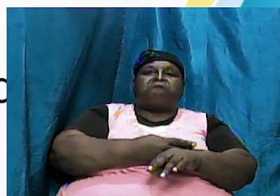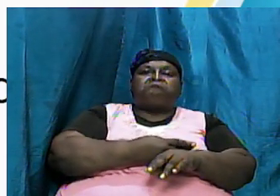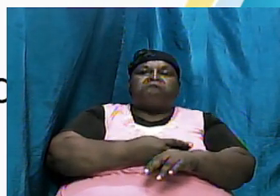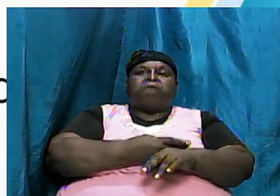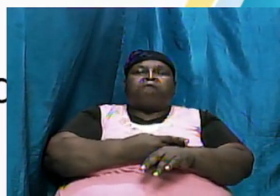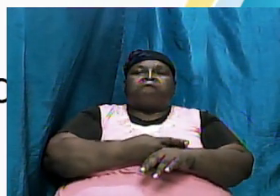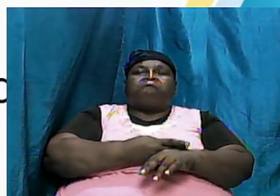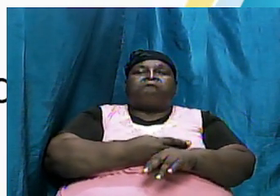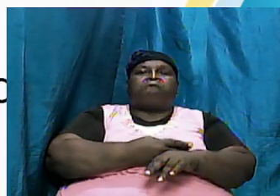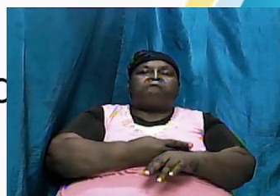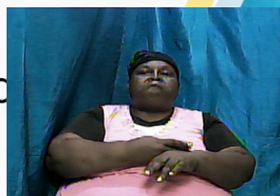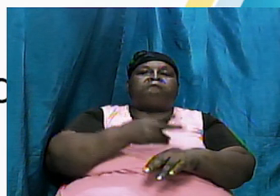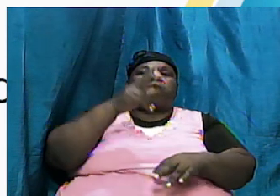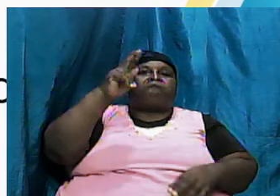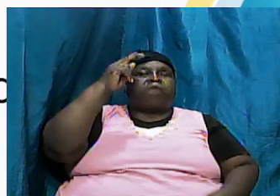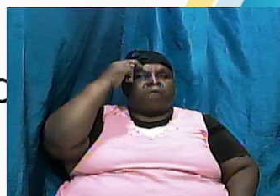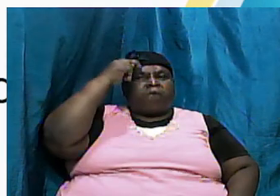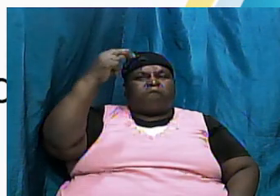Noah